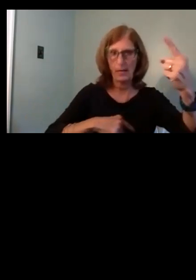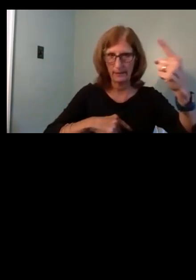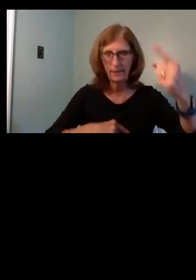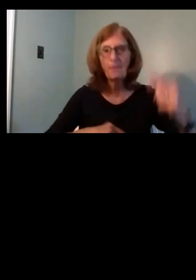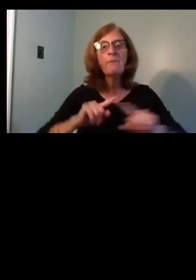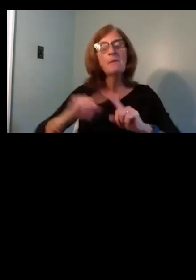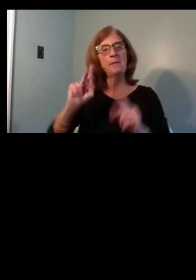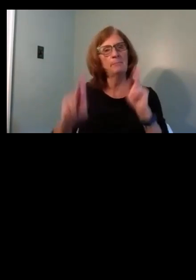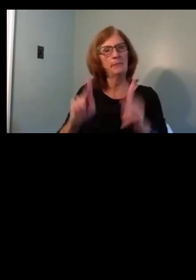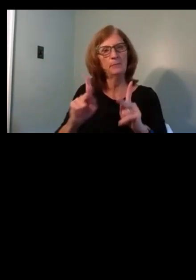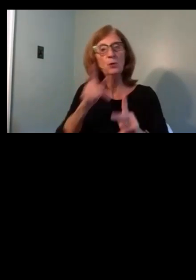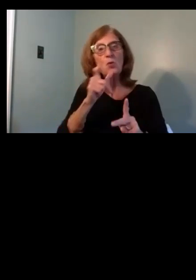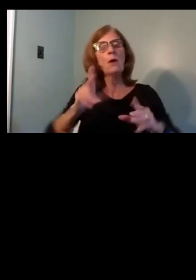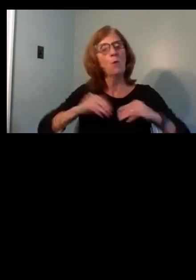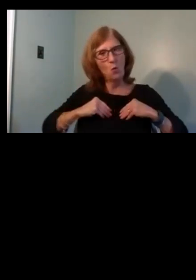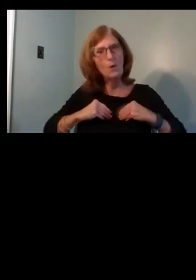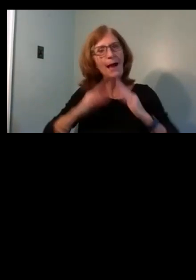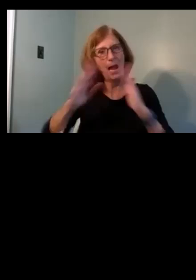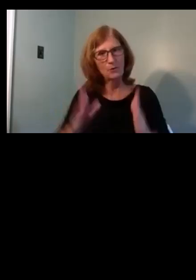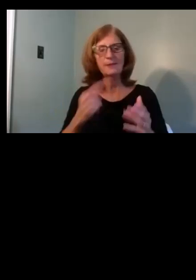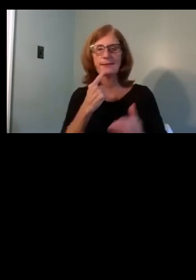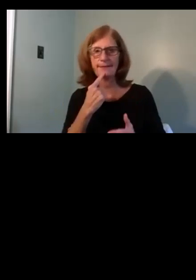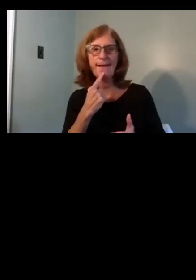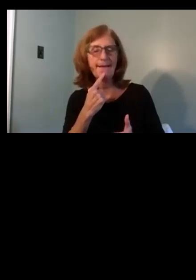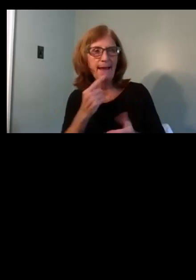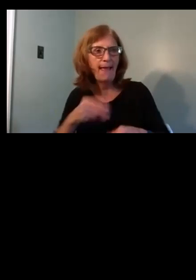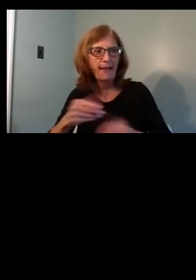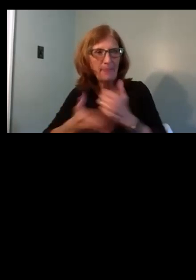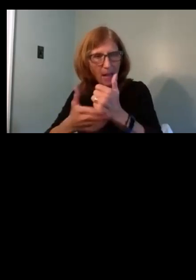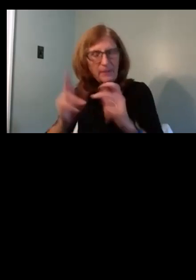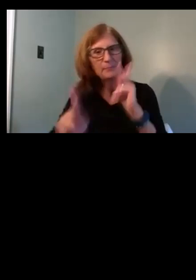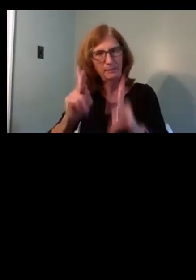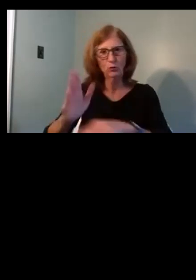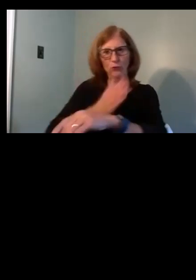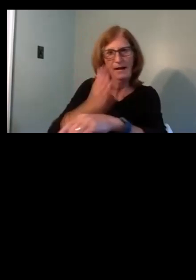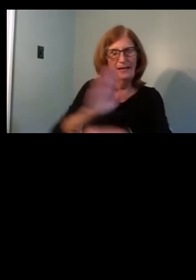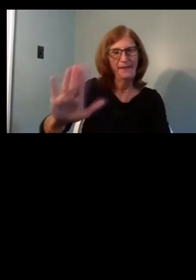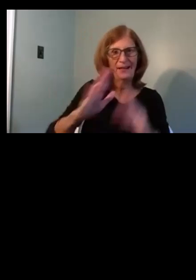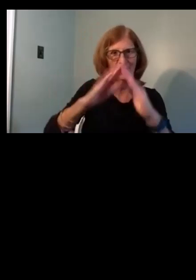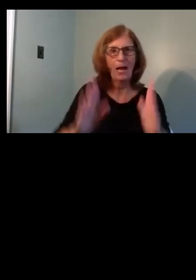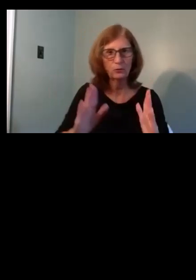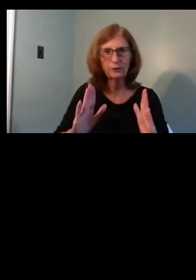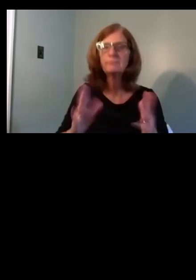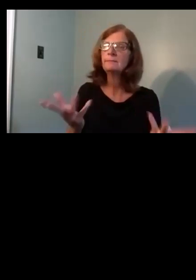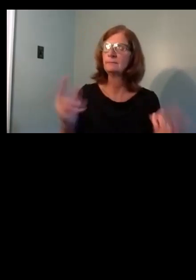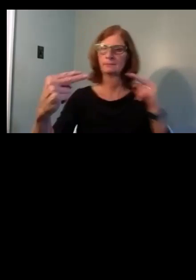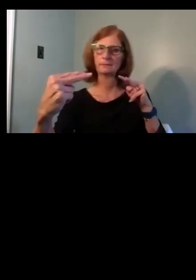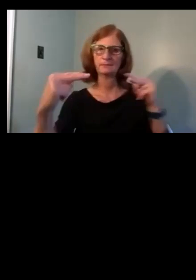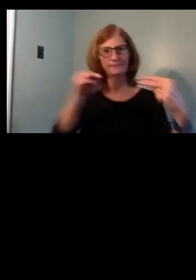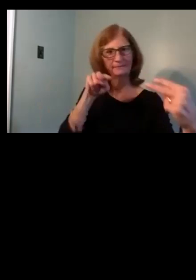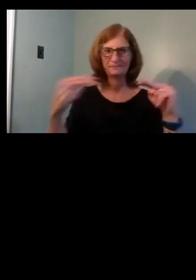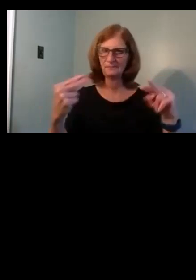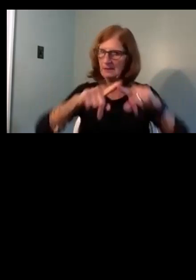make home repairs as, uh, number one. So, just kind of thinking about the, um, demographics of our respondents and how they view